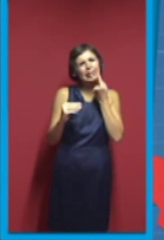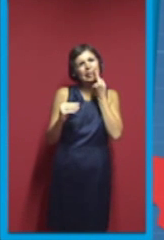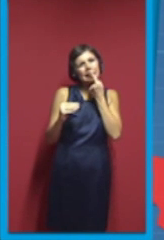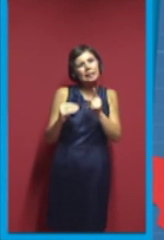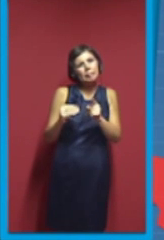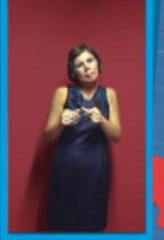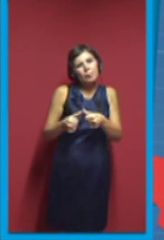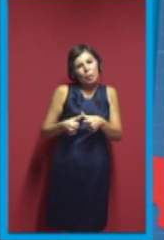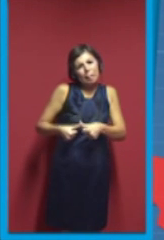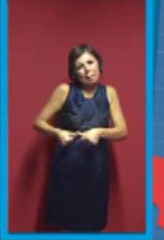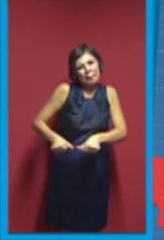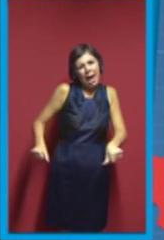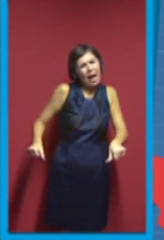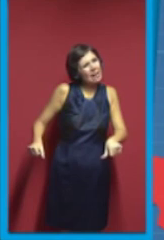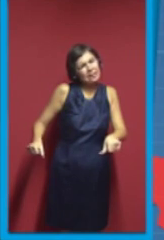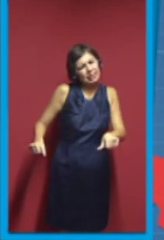another in the RepRap community.